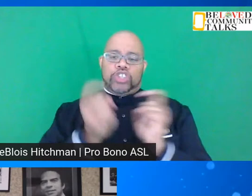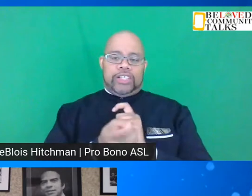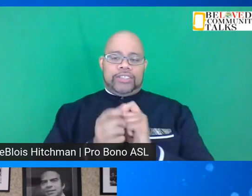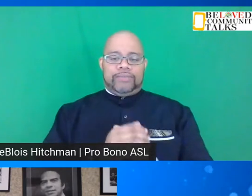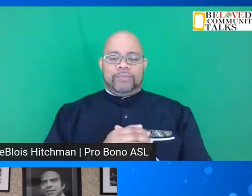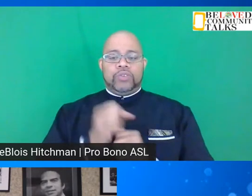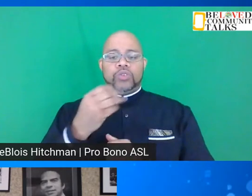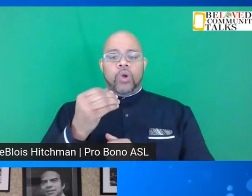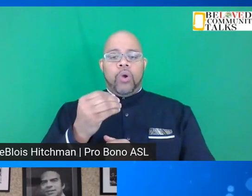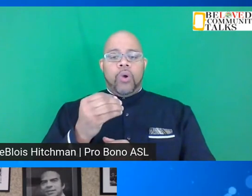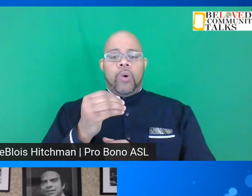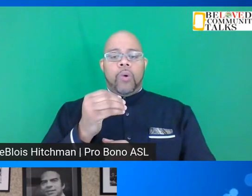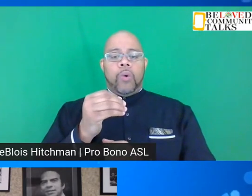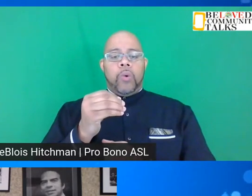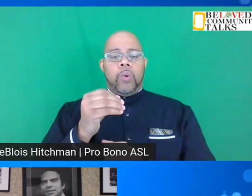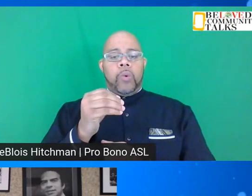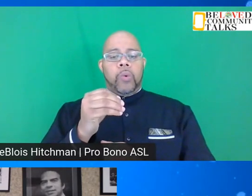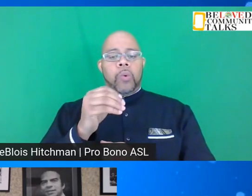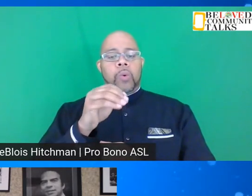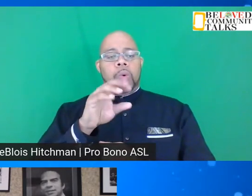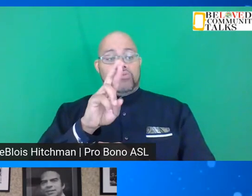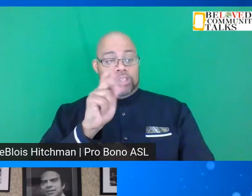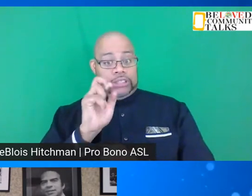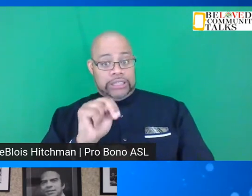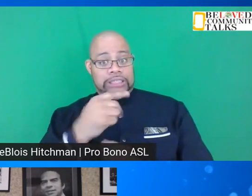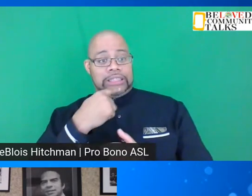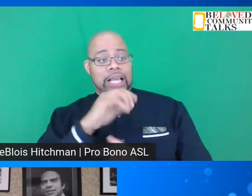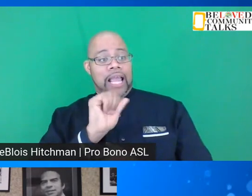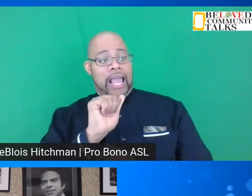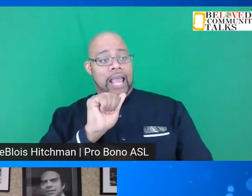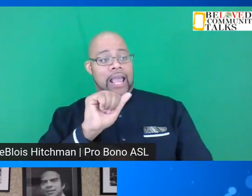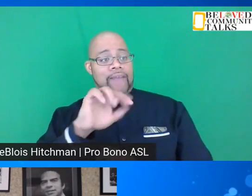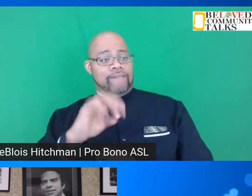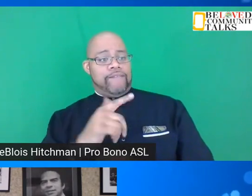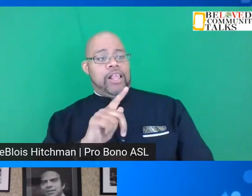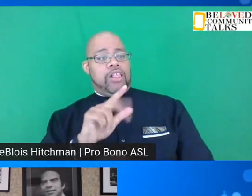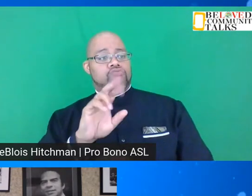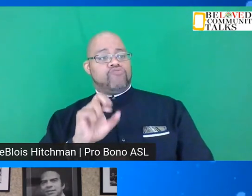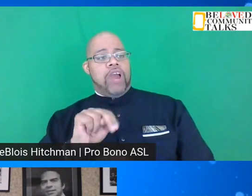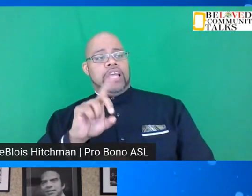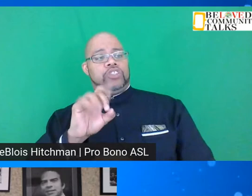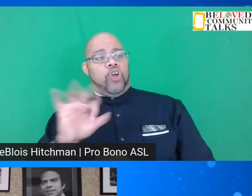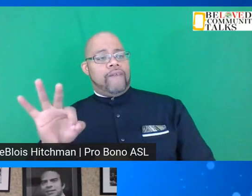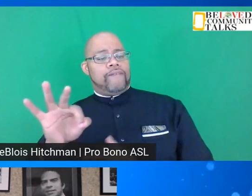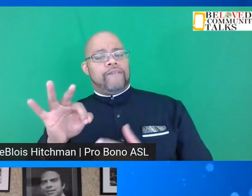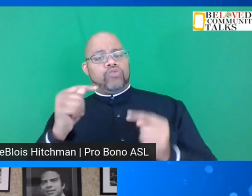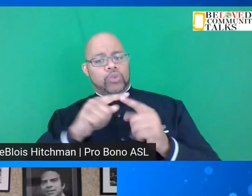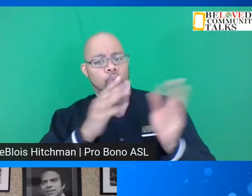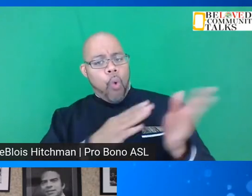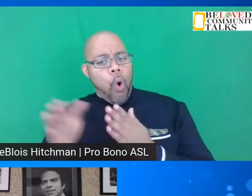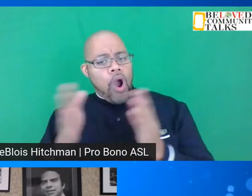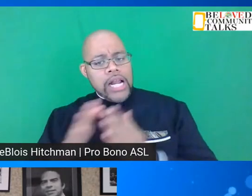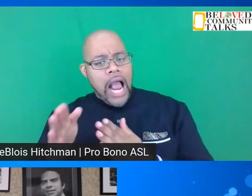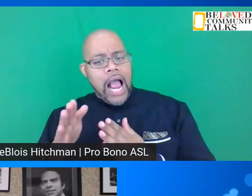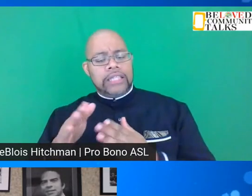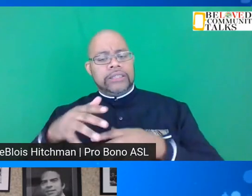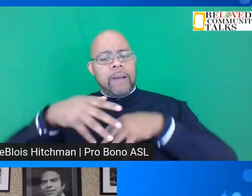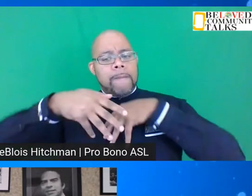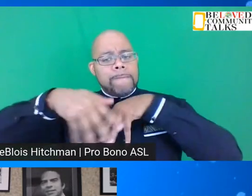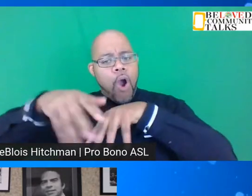And so Bayard said that A. Philip Randolph had been willing and trying to organize a march